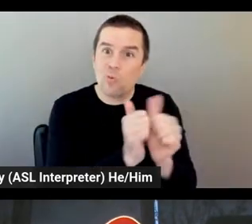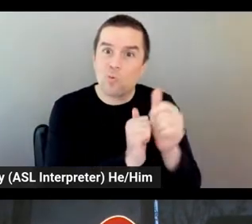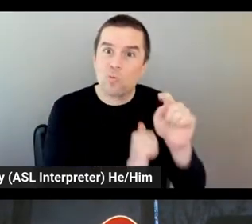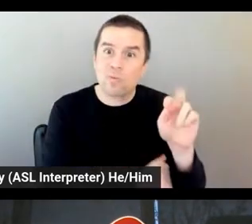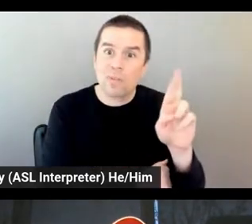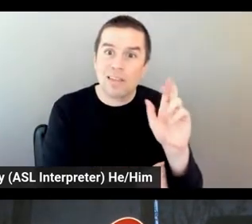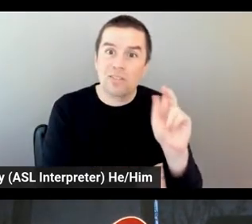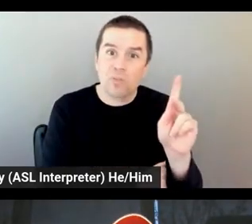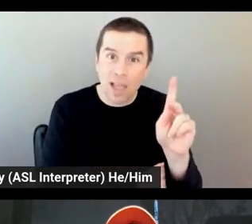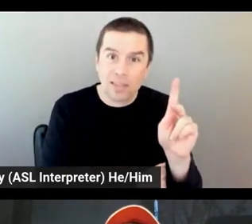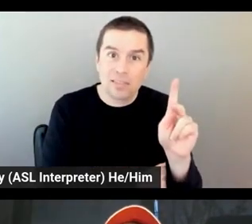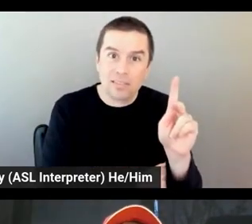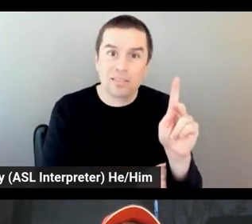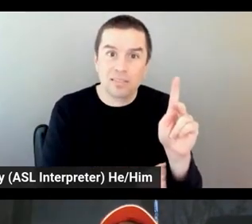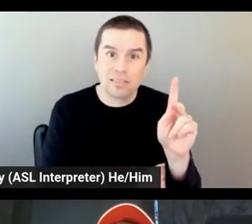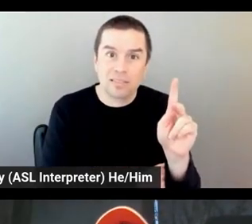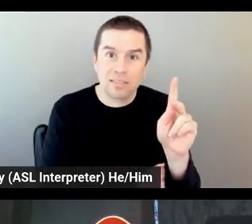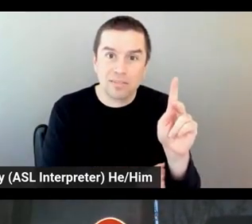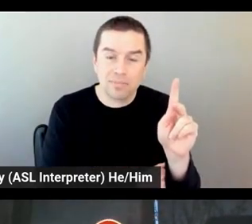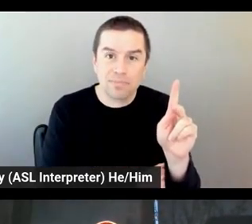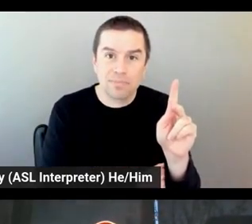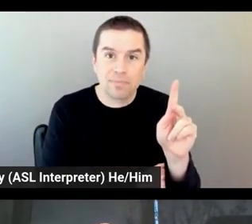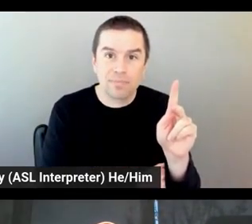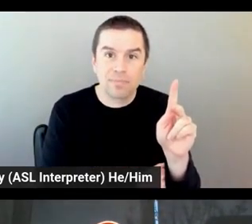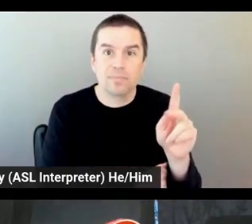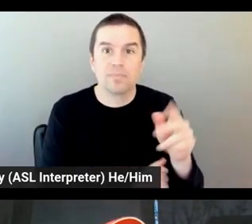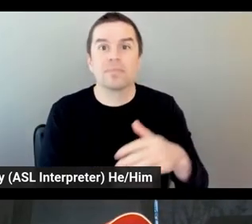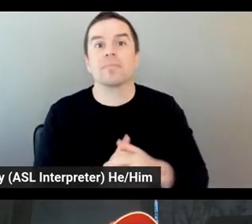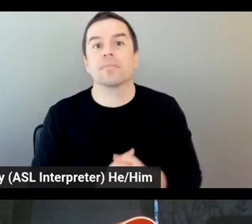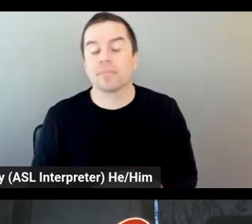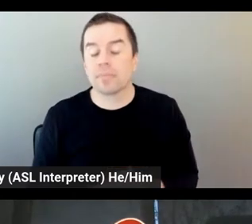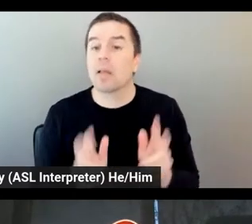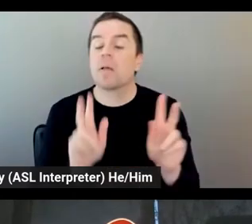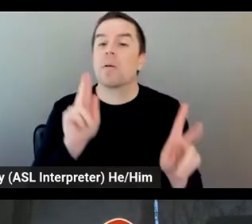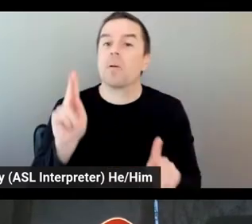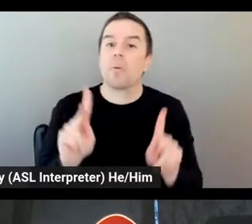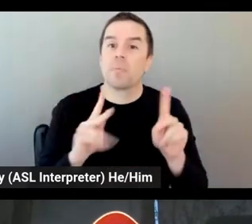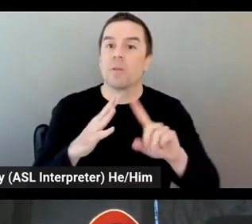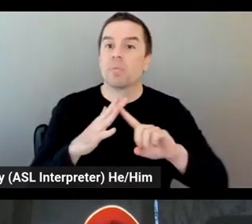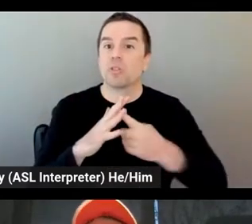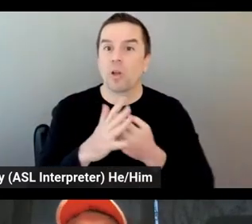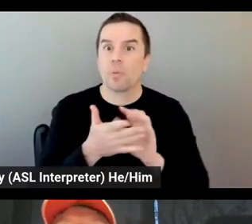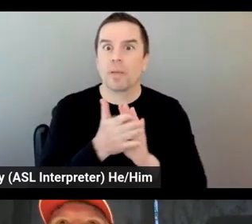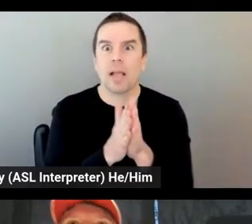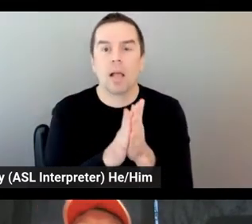mean, people start getting crazy. People, sorry for that, but, you know,